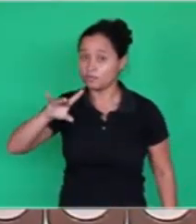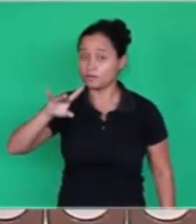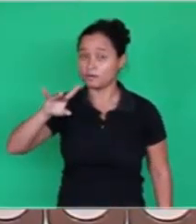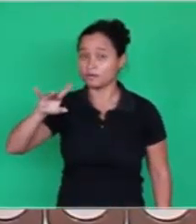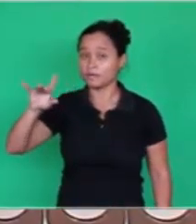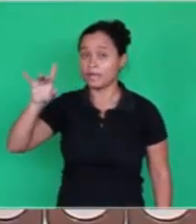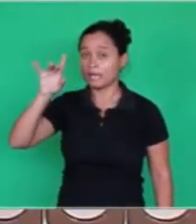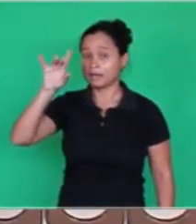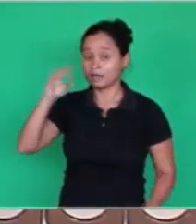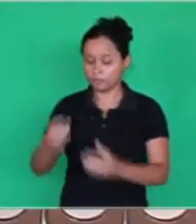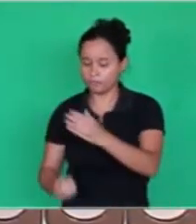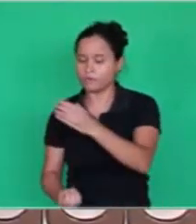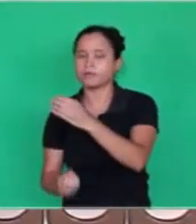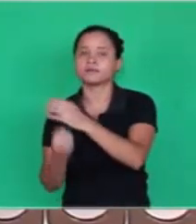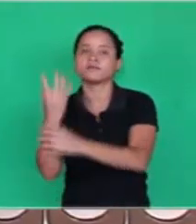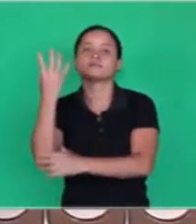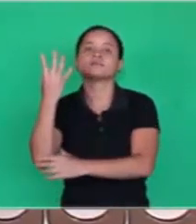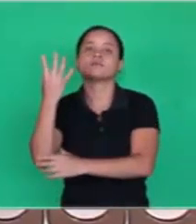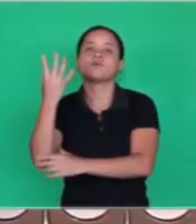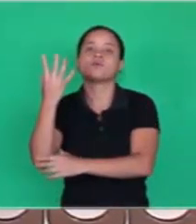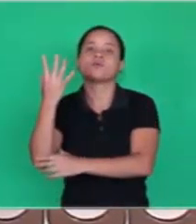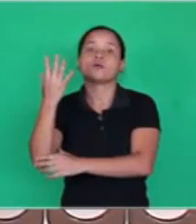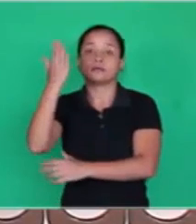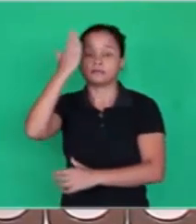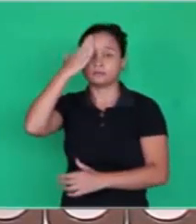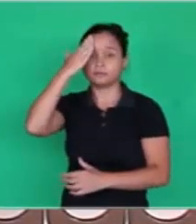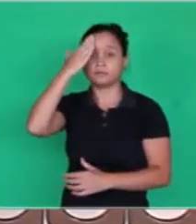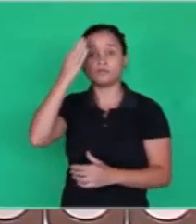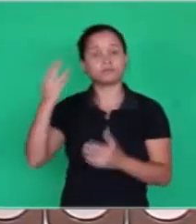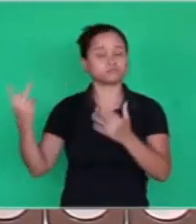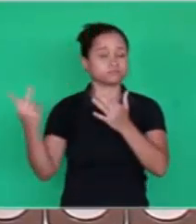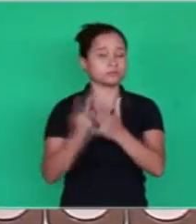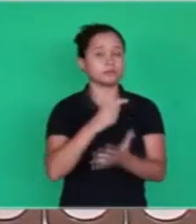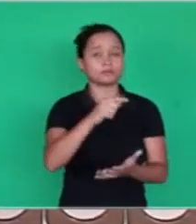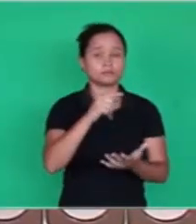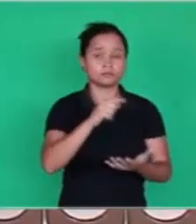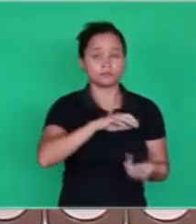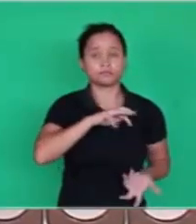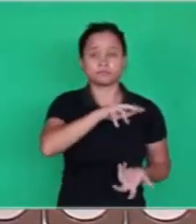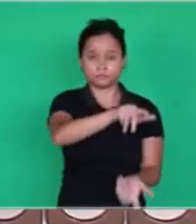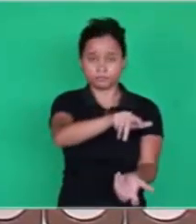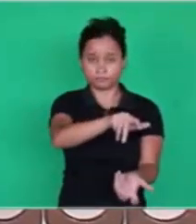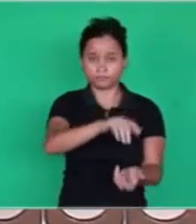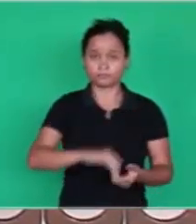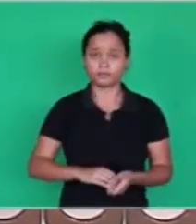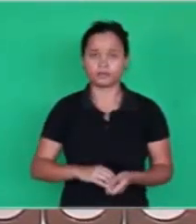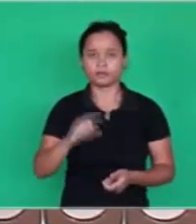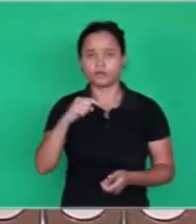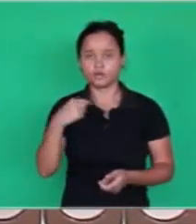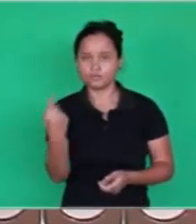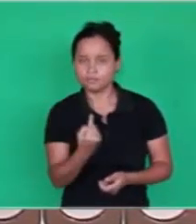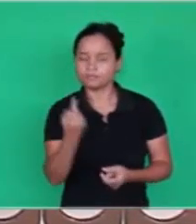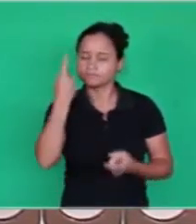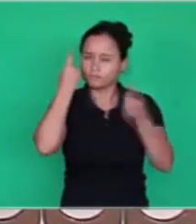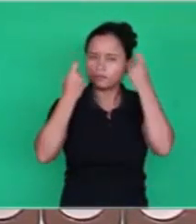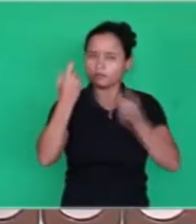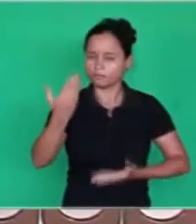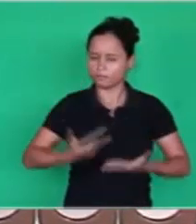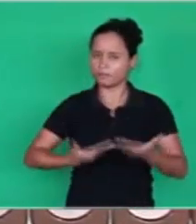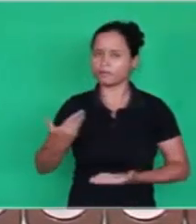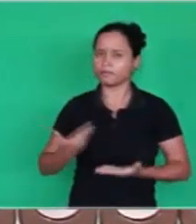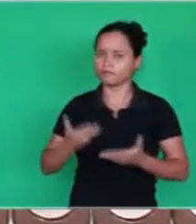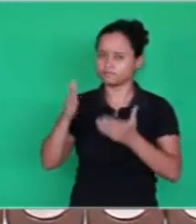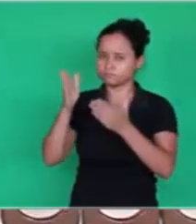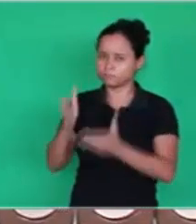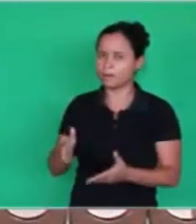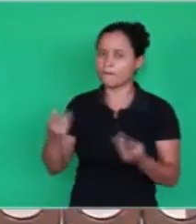of this. He knows what He's going to do with the world. And our great worry as servants is, one, to be in the project of God.